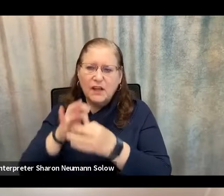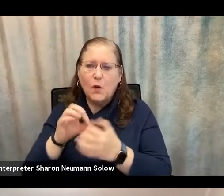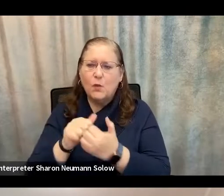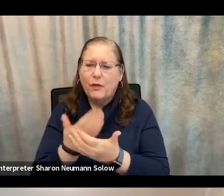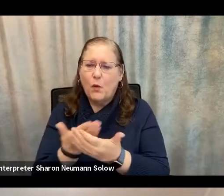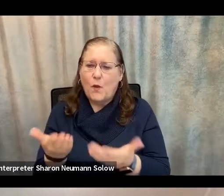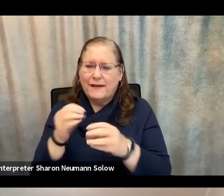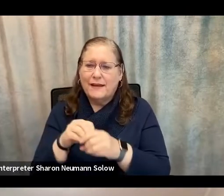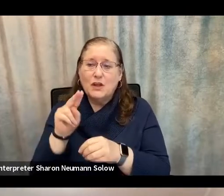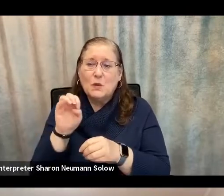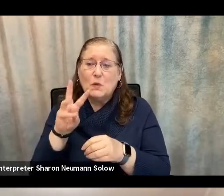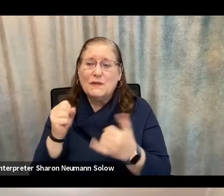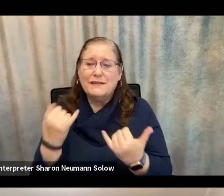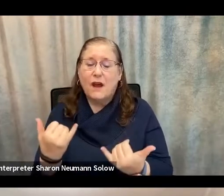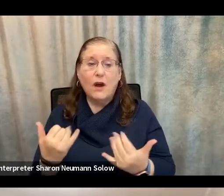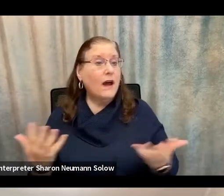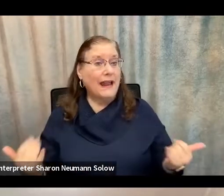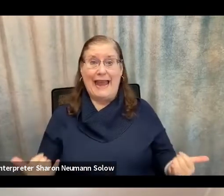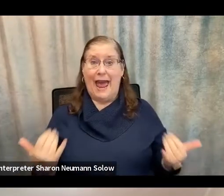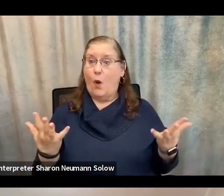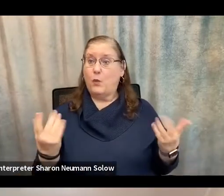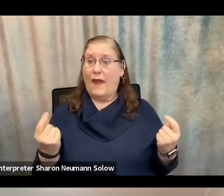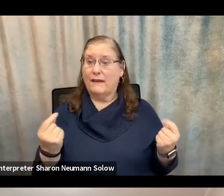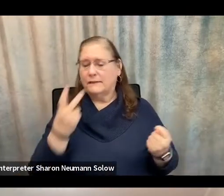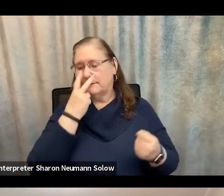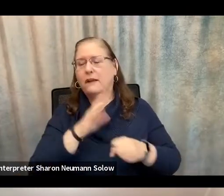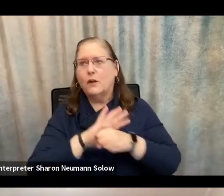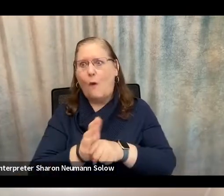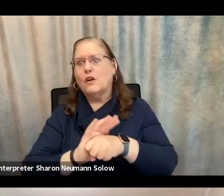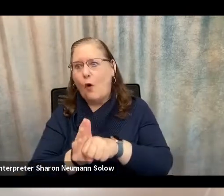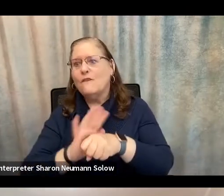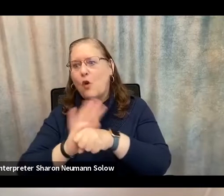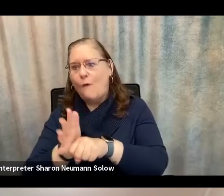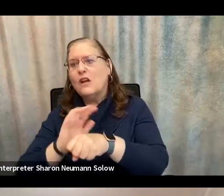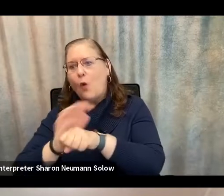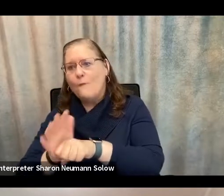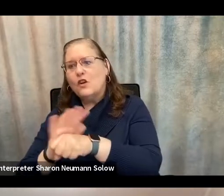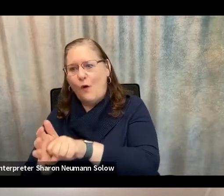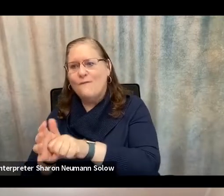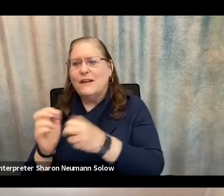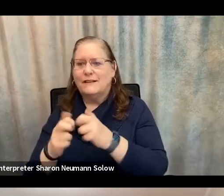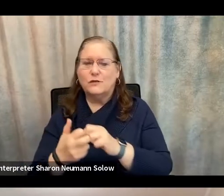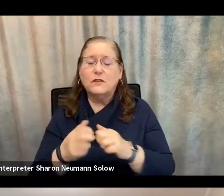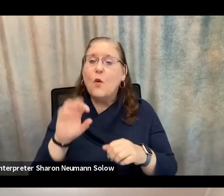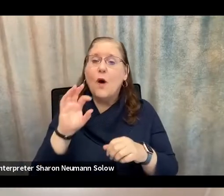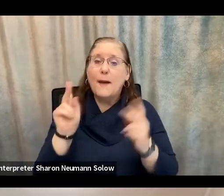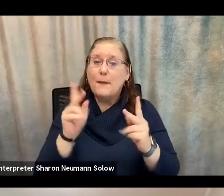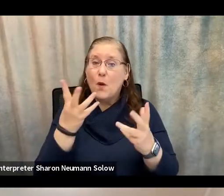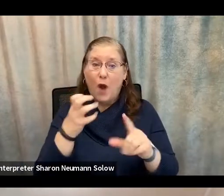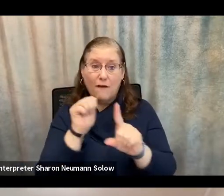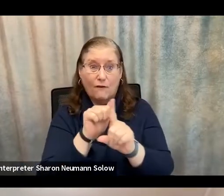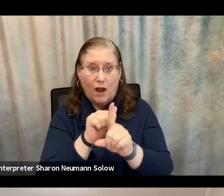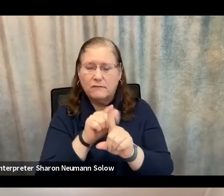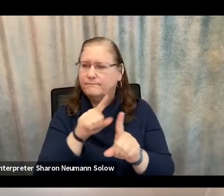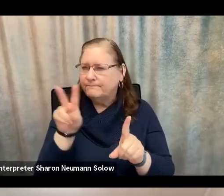And what's in the news right now? COVID-related issues. So fraudsters are looking at issues that they can use to maybe